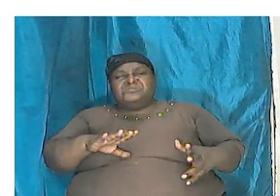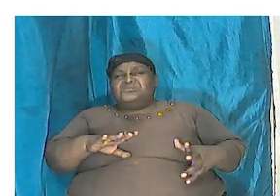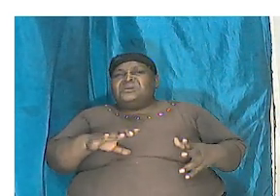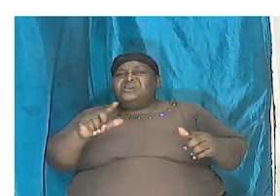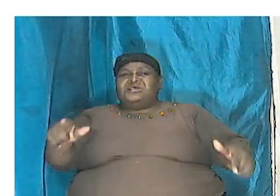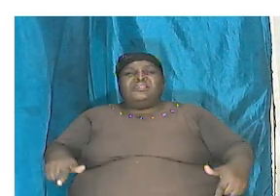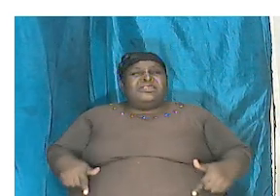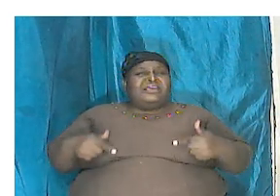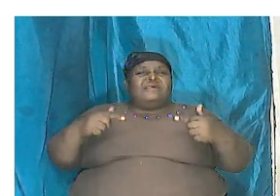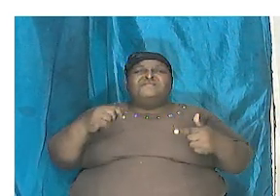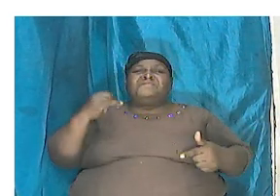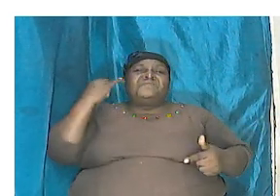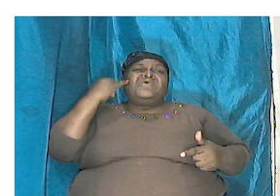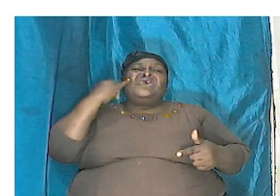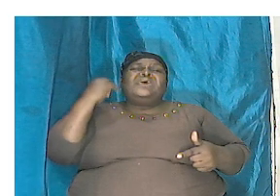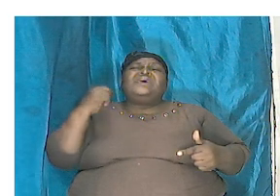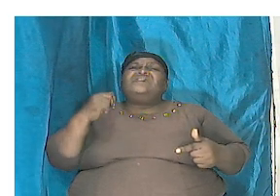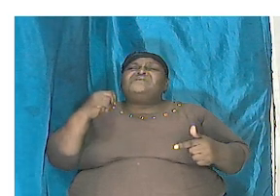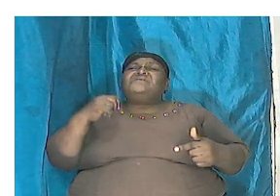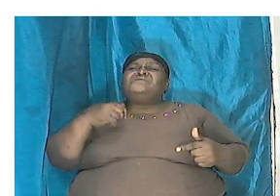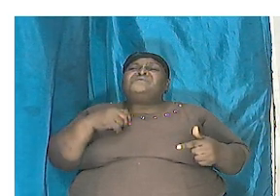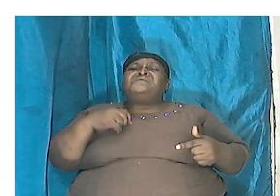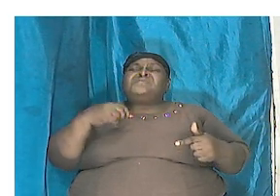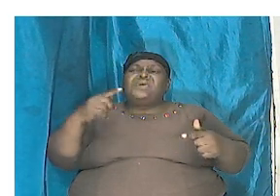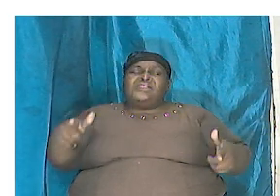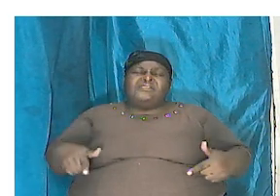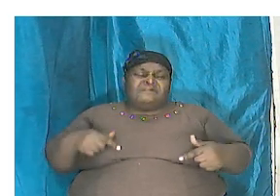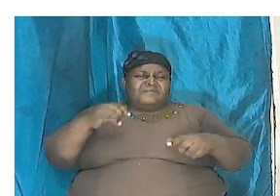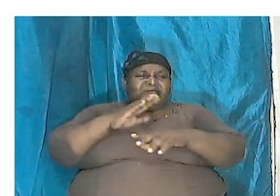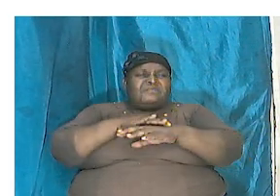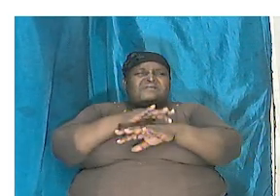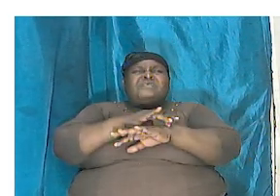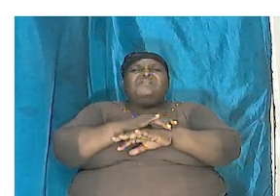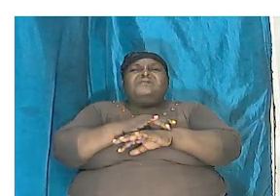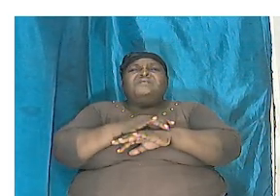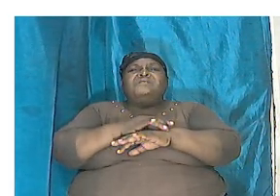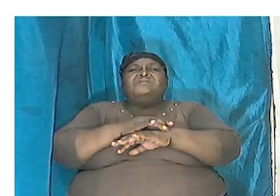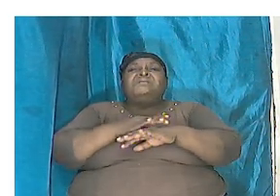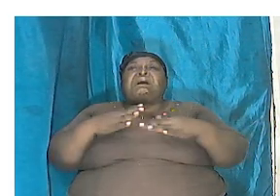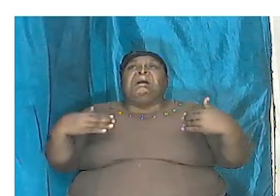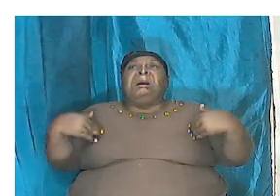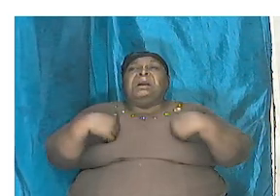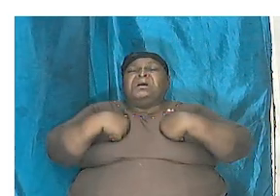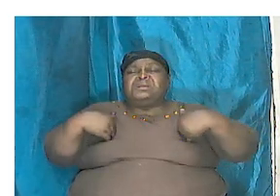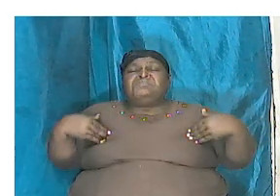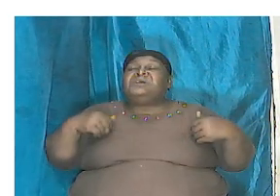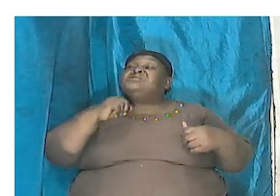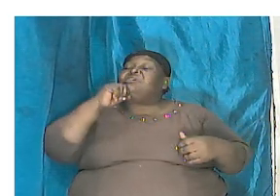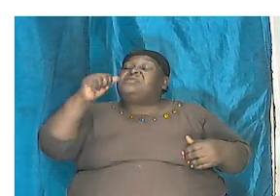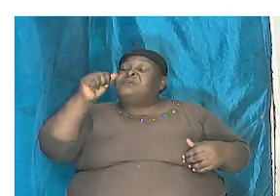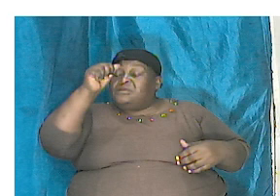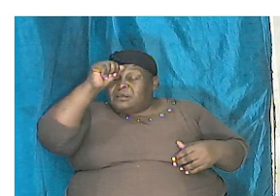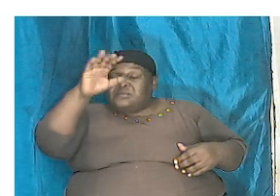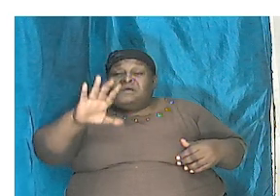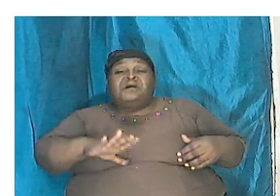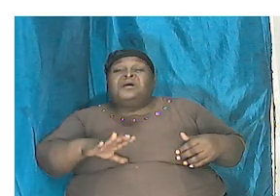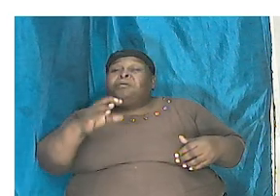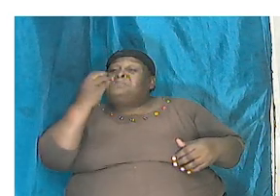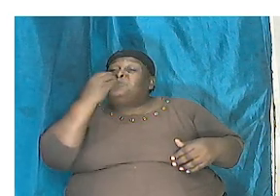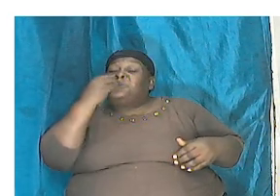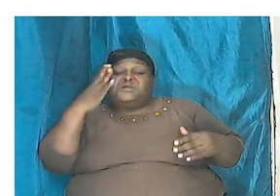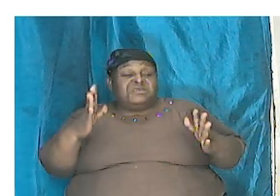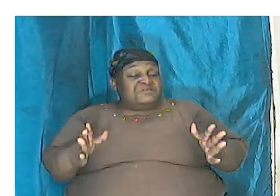according to scripture because the scripture said they were not man eaters they according to Genesis 1 they ate the herbs